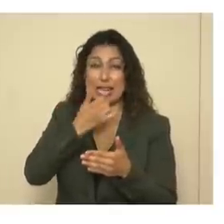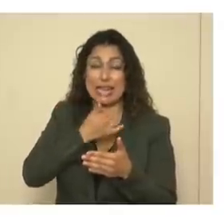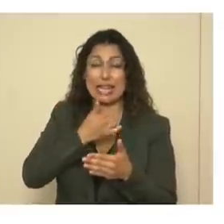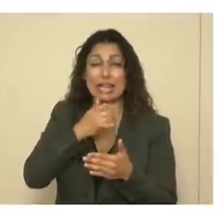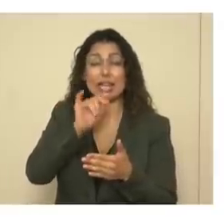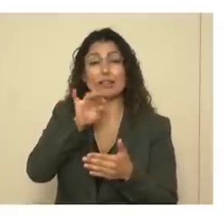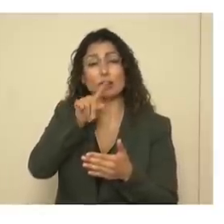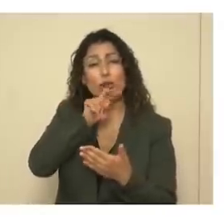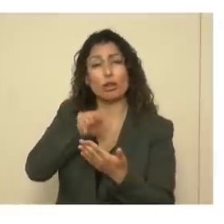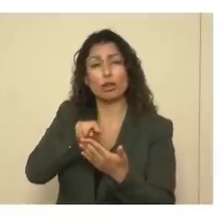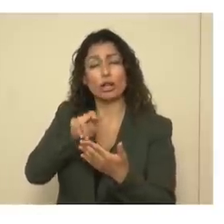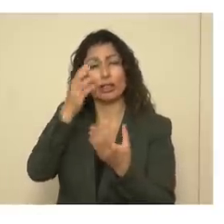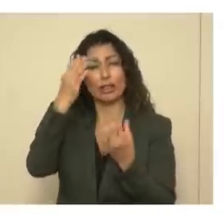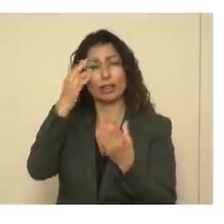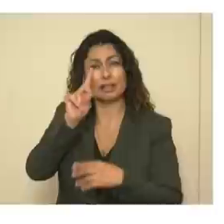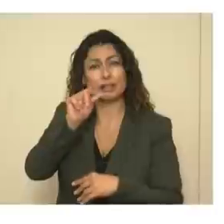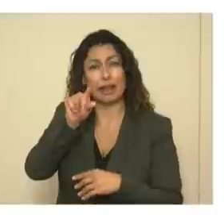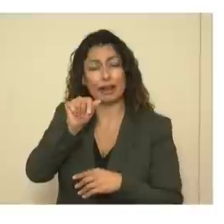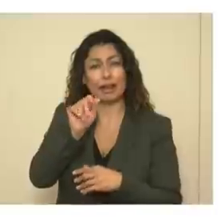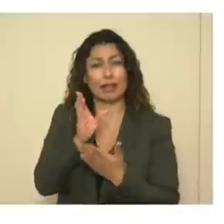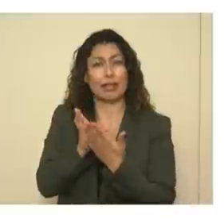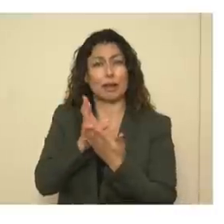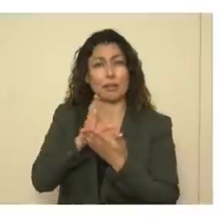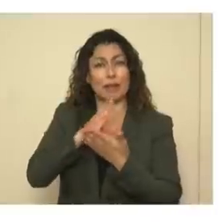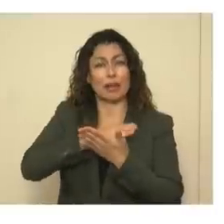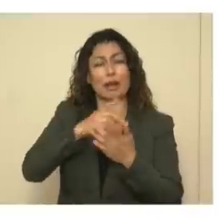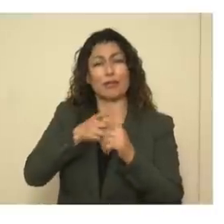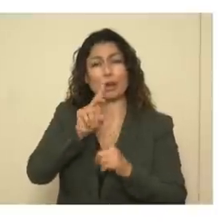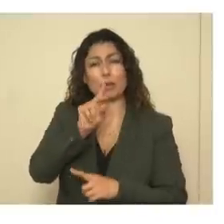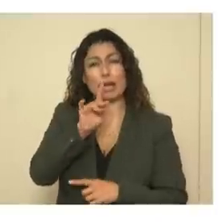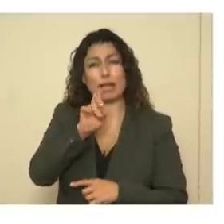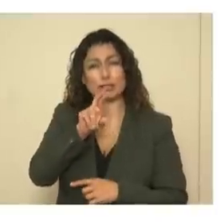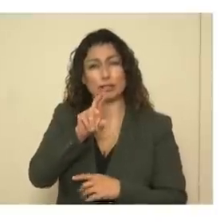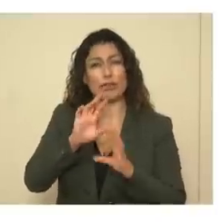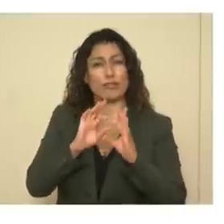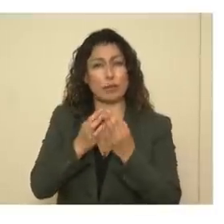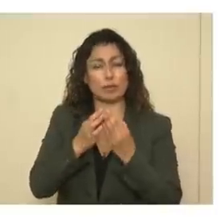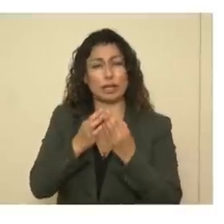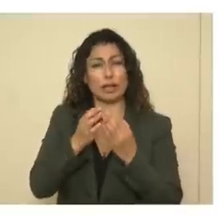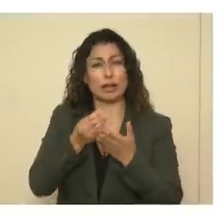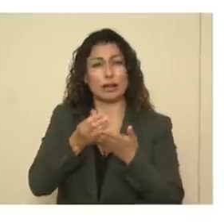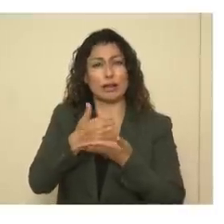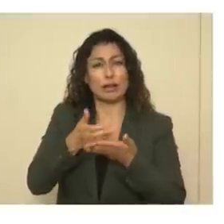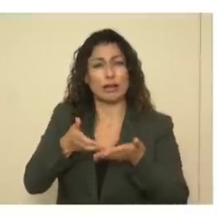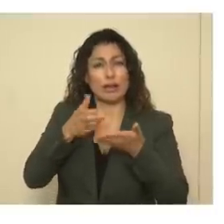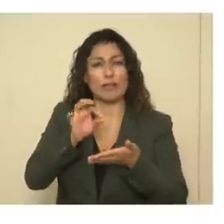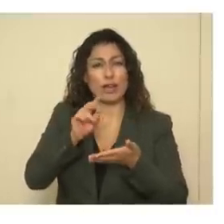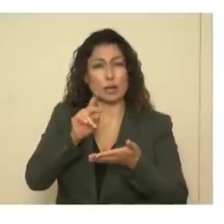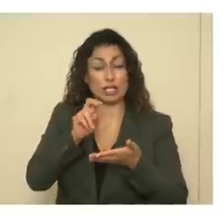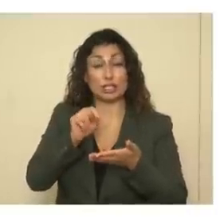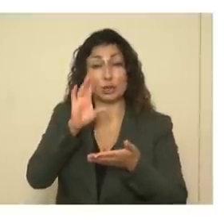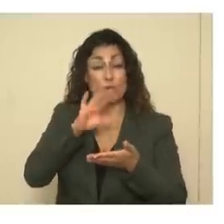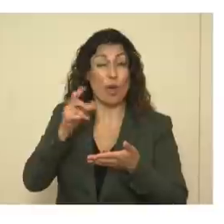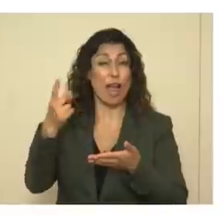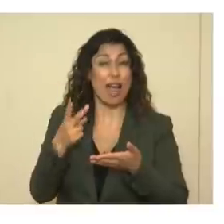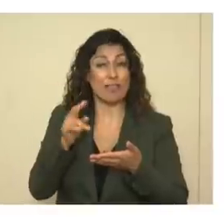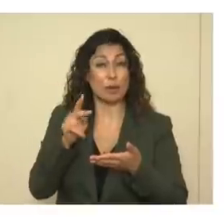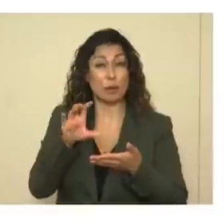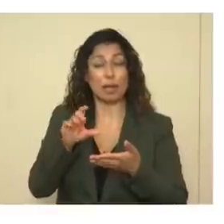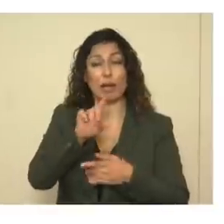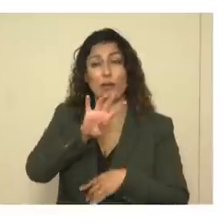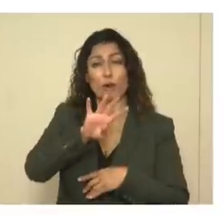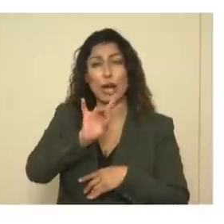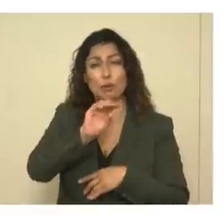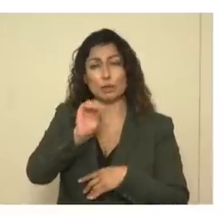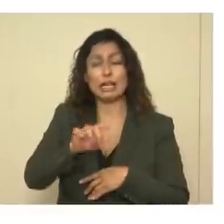data here, it's a pie chart from the Kaiser Family Foundation, you know, about half the public, 48%